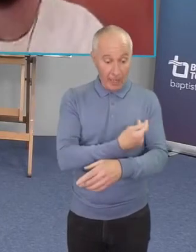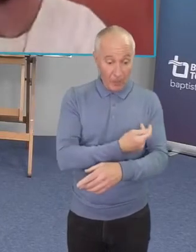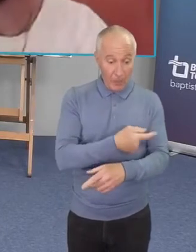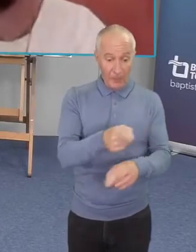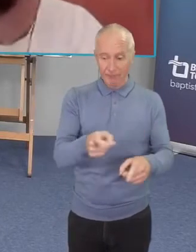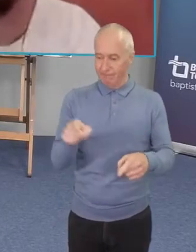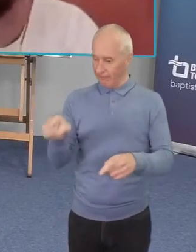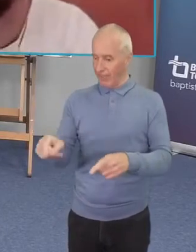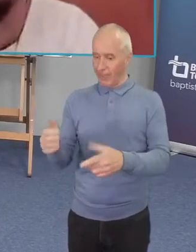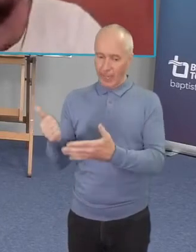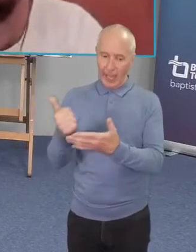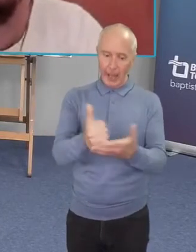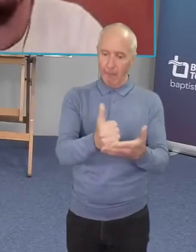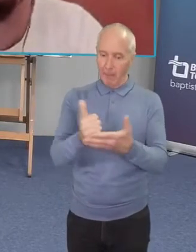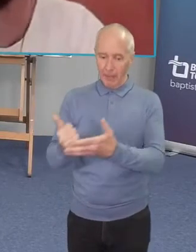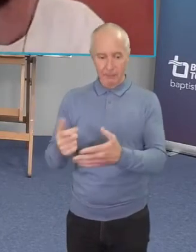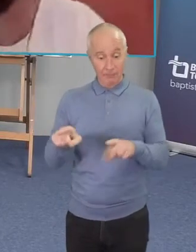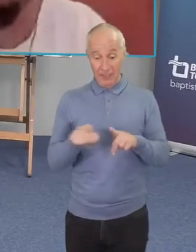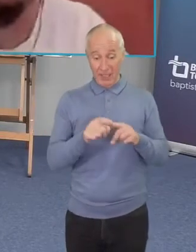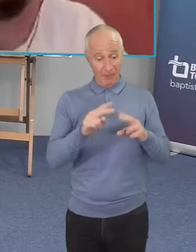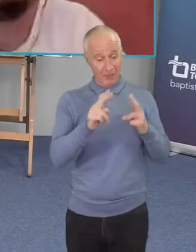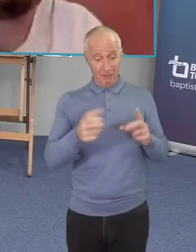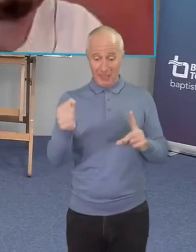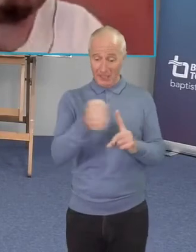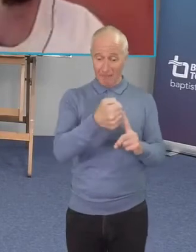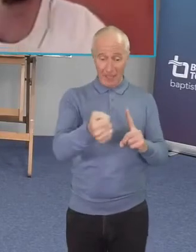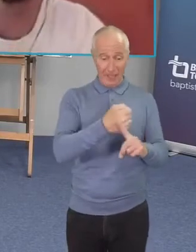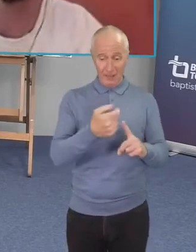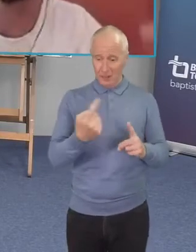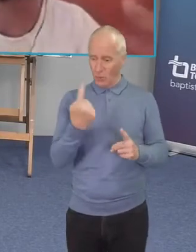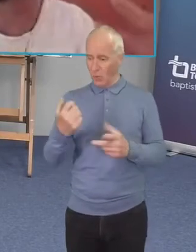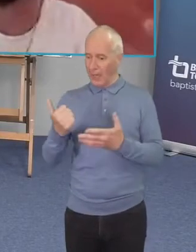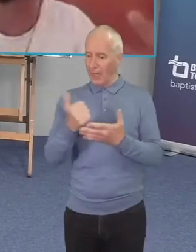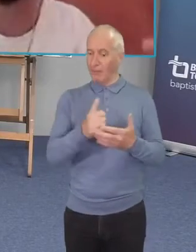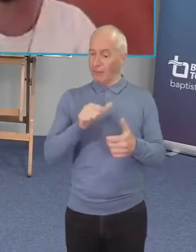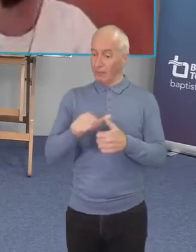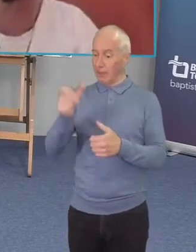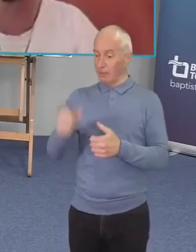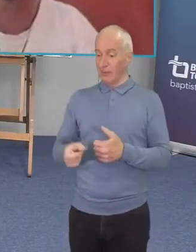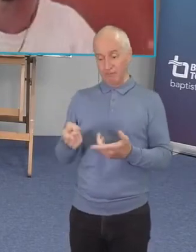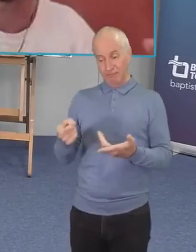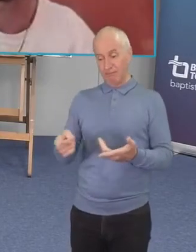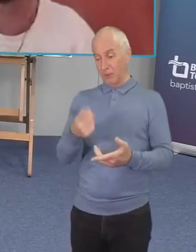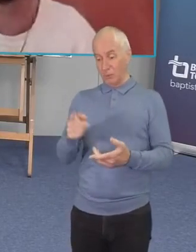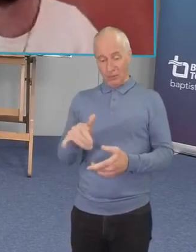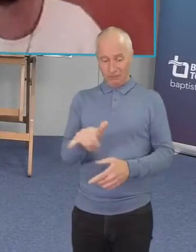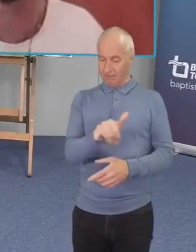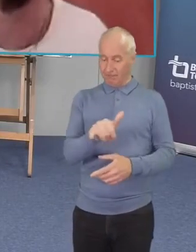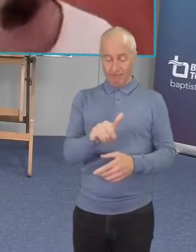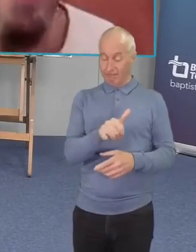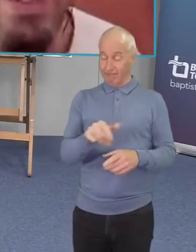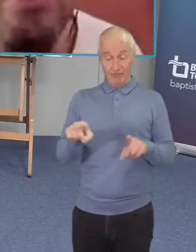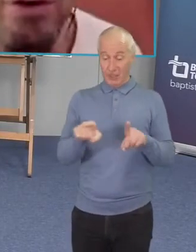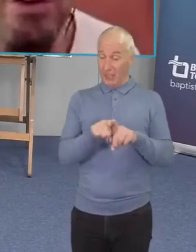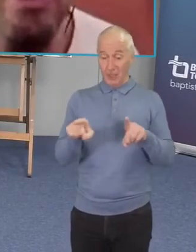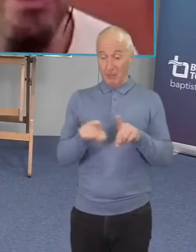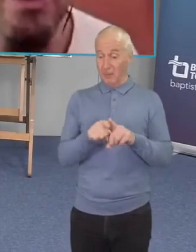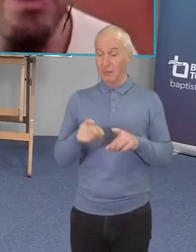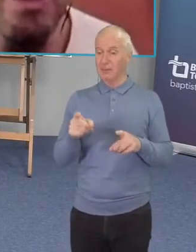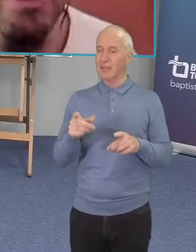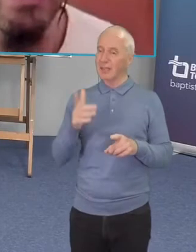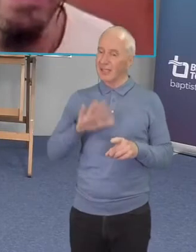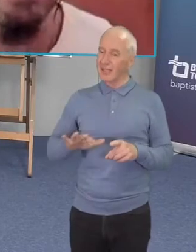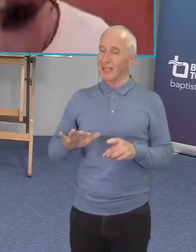domestic violence is someone who has experienced and survived that so i think we've got to see people who are who are survivors